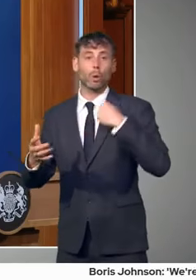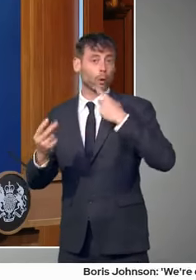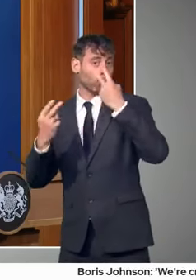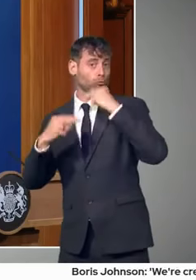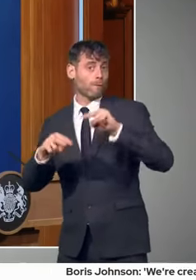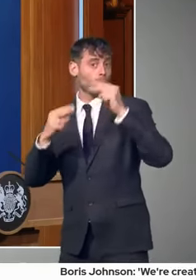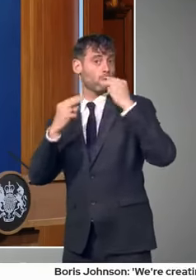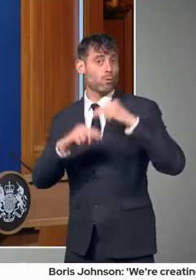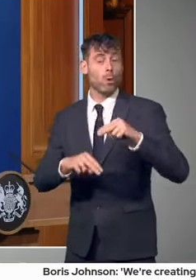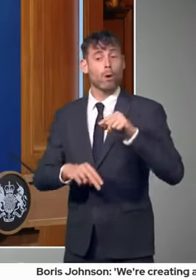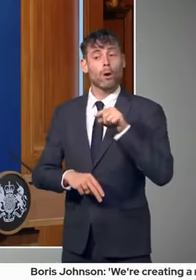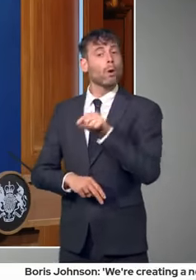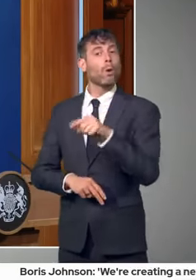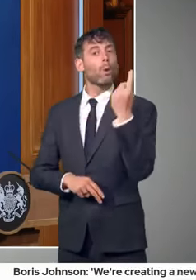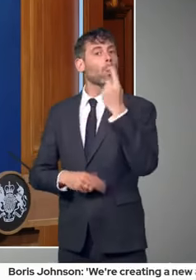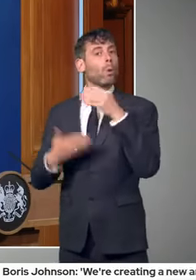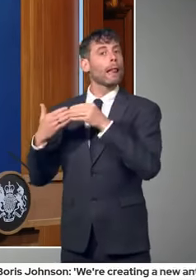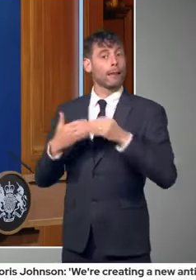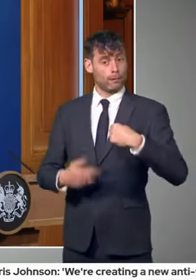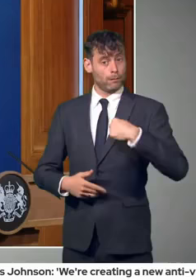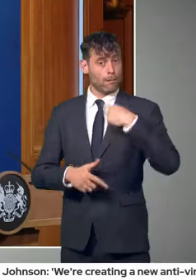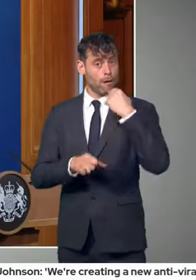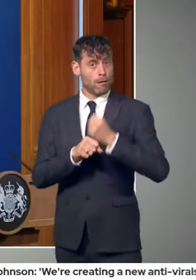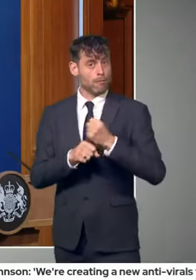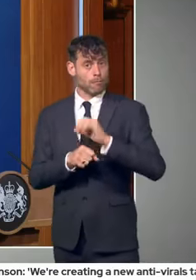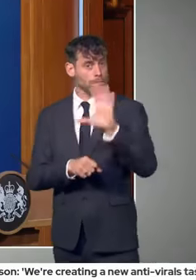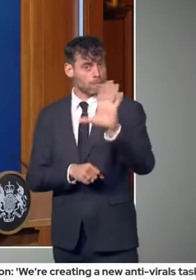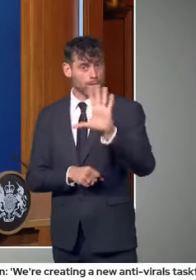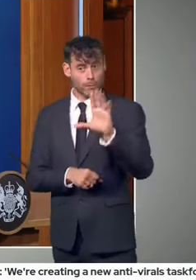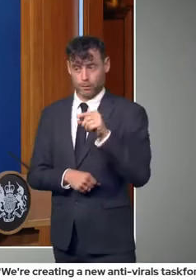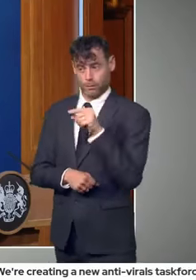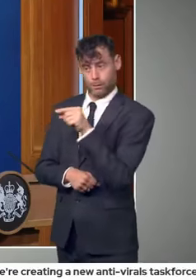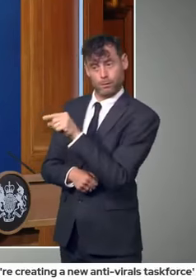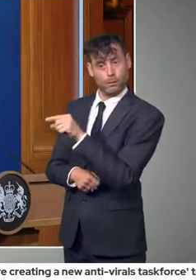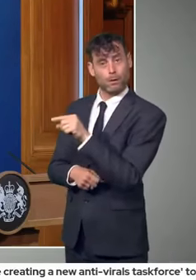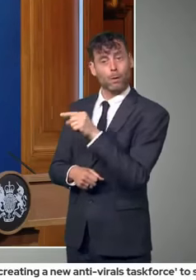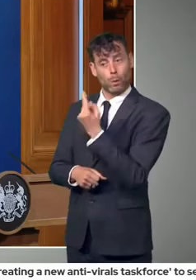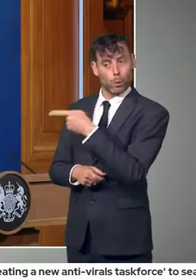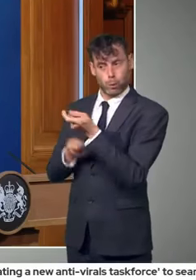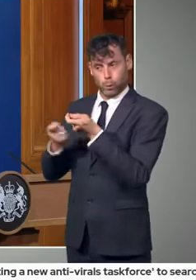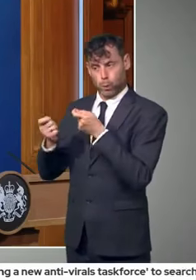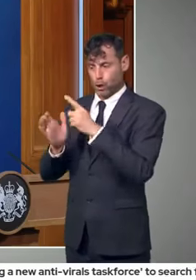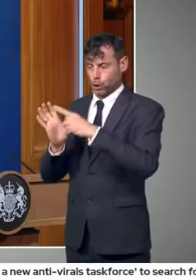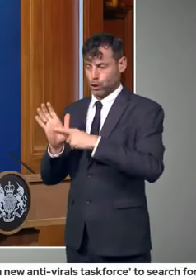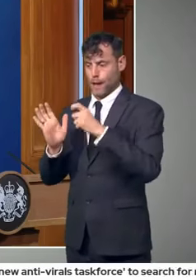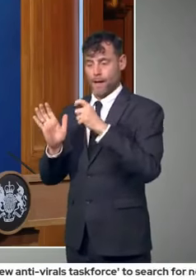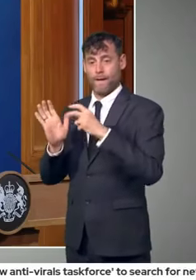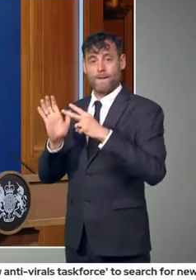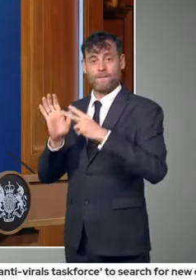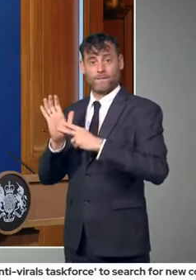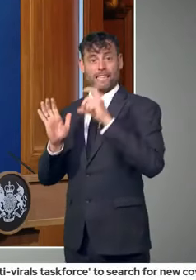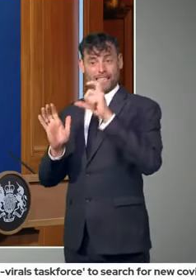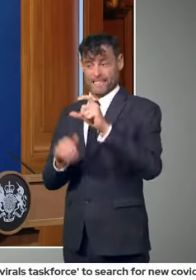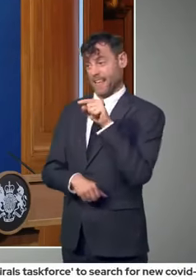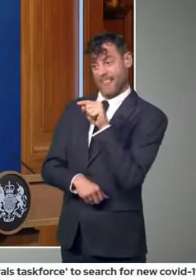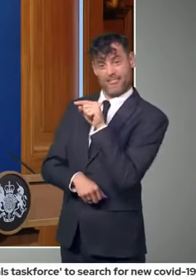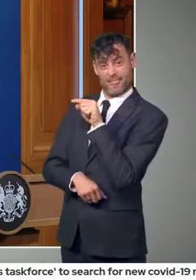the Joint Biosecurity Centre. It's done by the JBC. They look at the